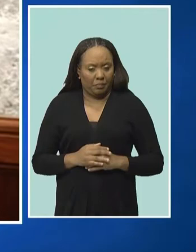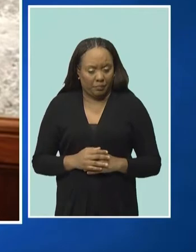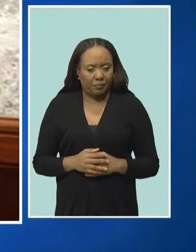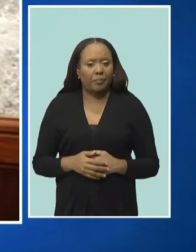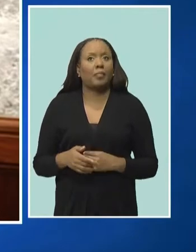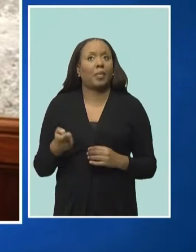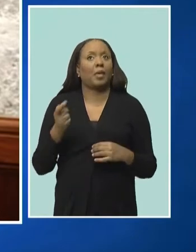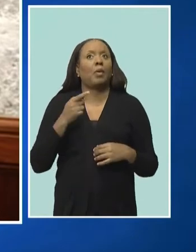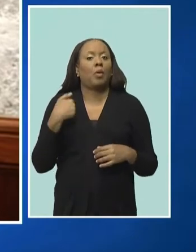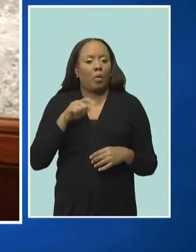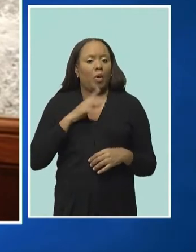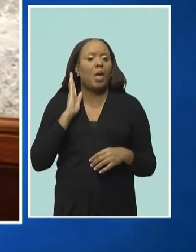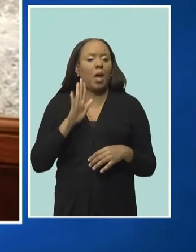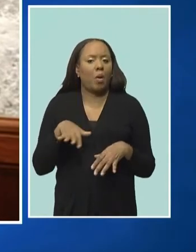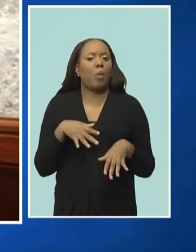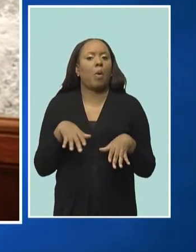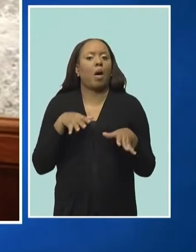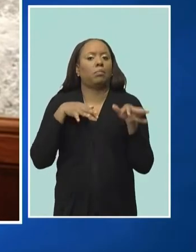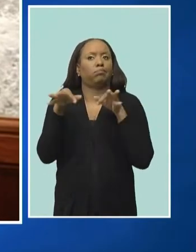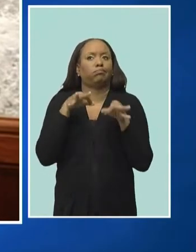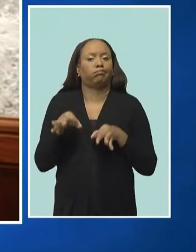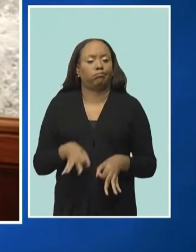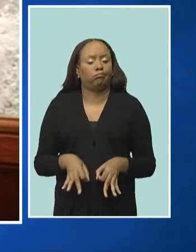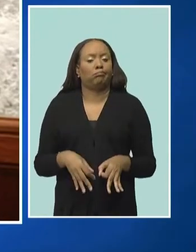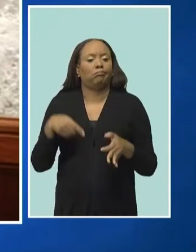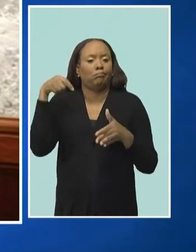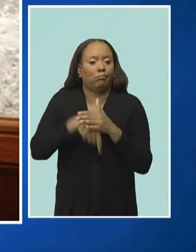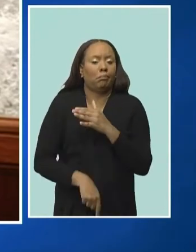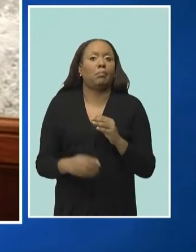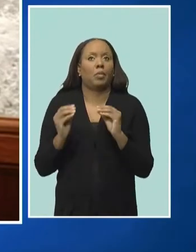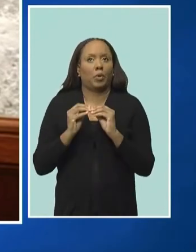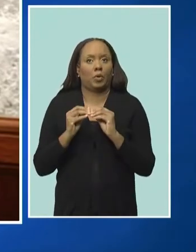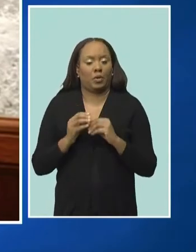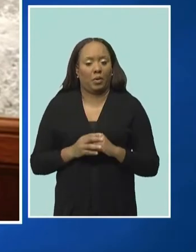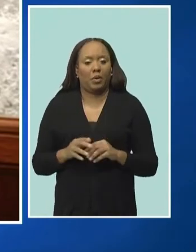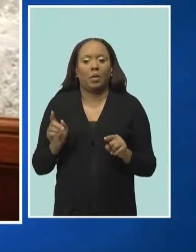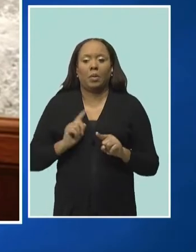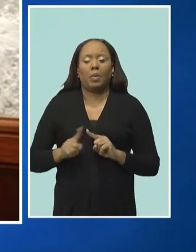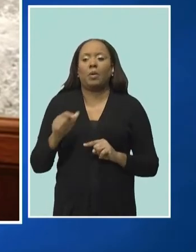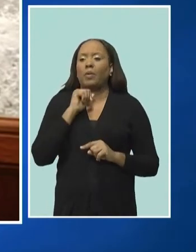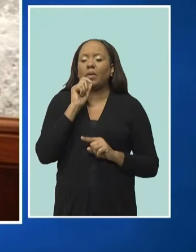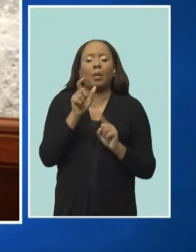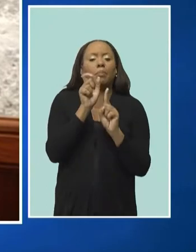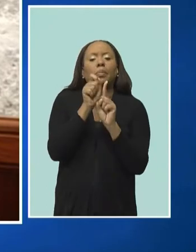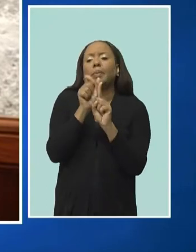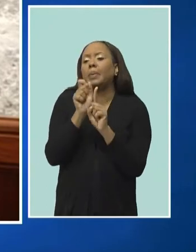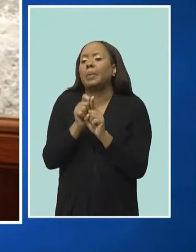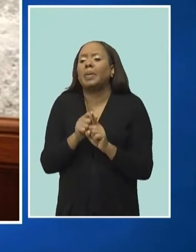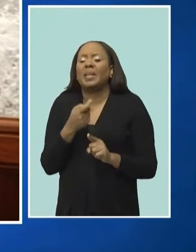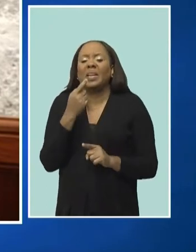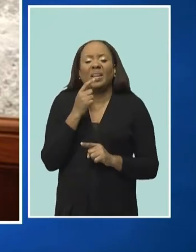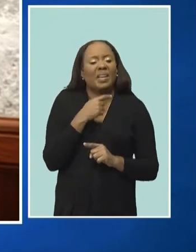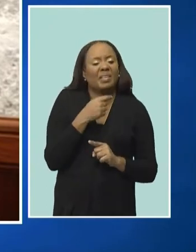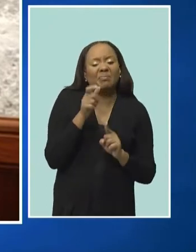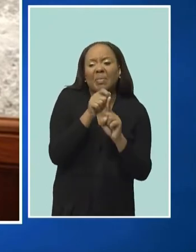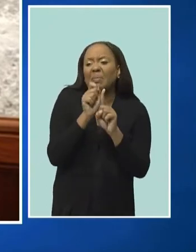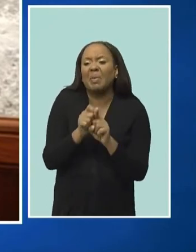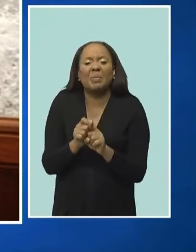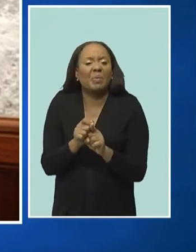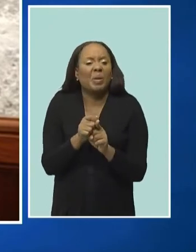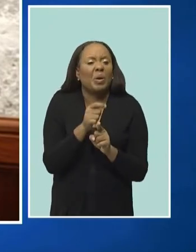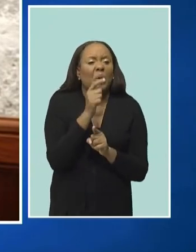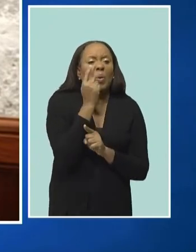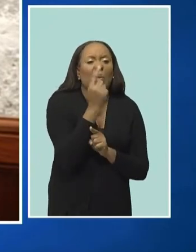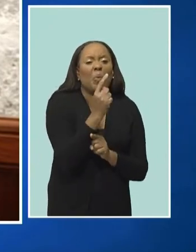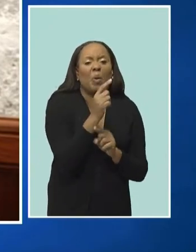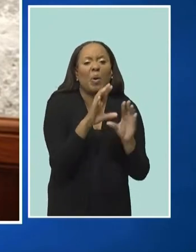further, sir, and we will go further, but the truth of the matter is this is not about picking on one individual or entity over the other.